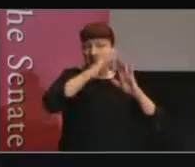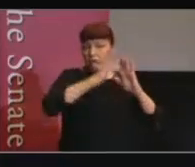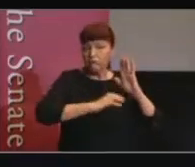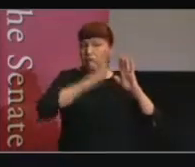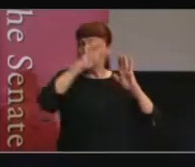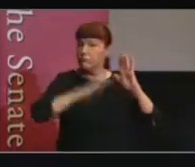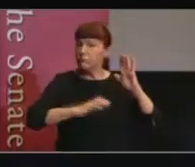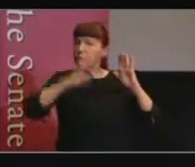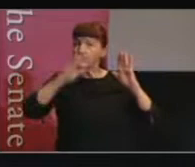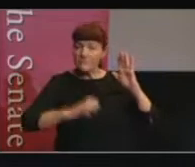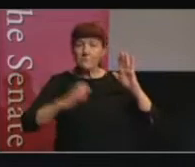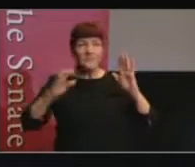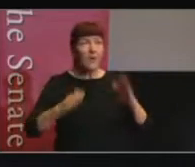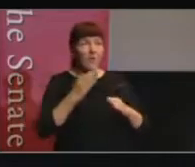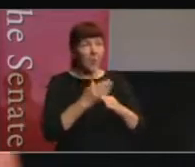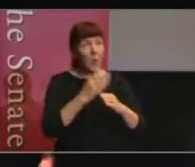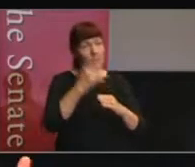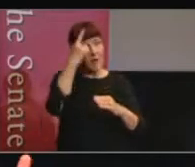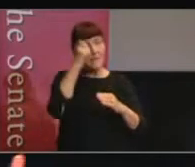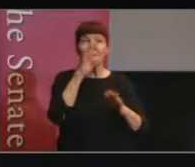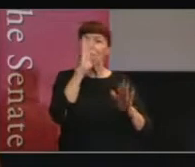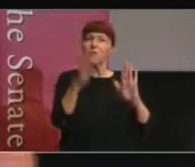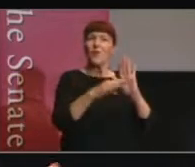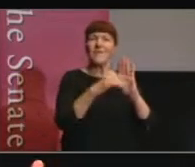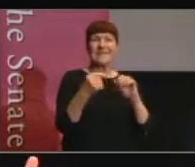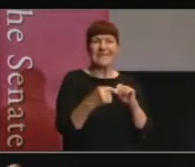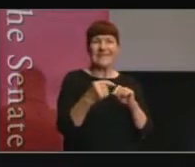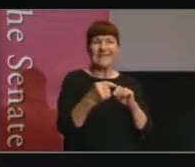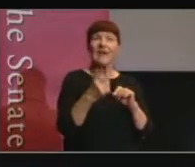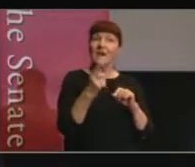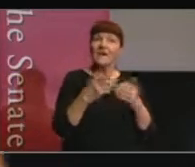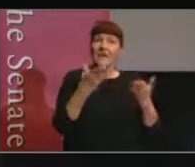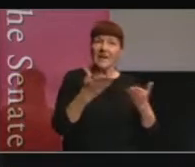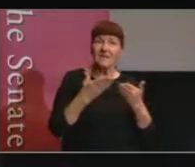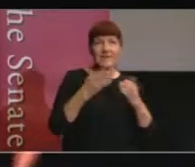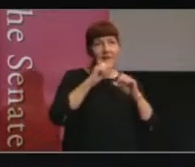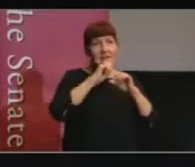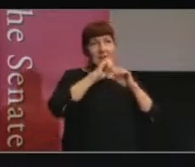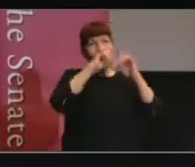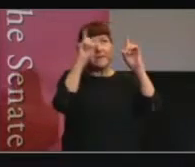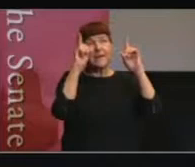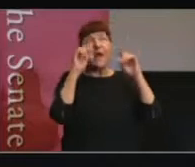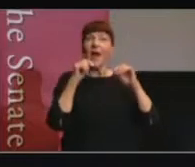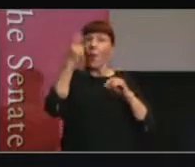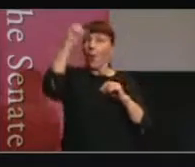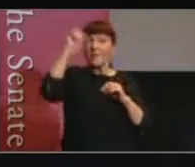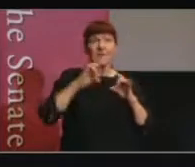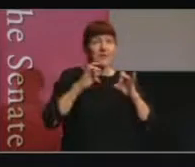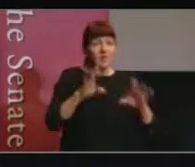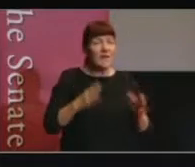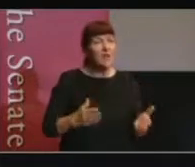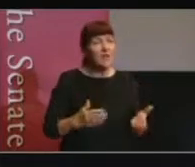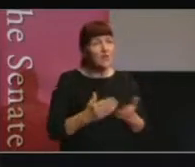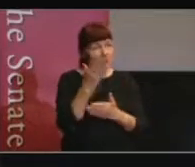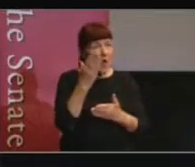around ideas like privacy that give us a big understanding of what our concept in Australia of these rights